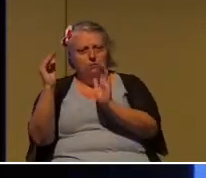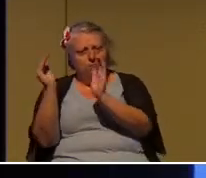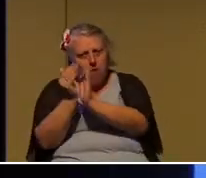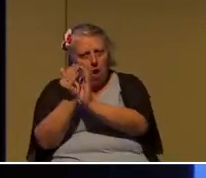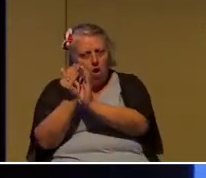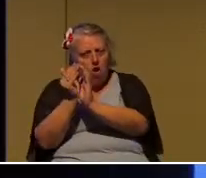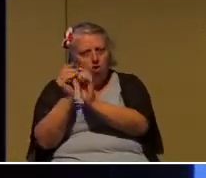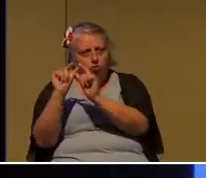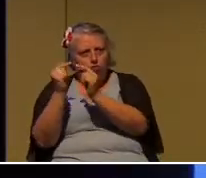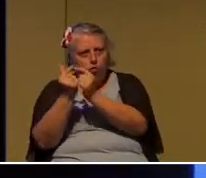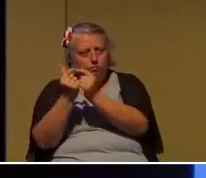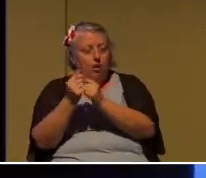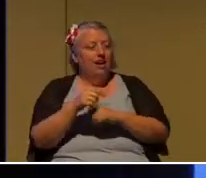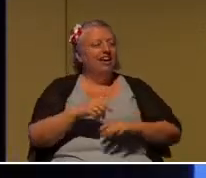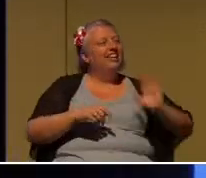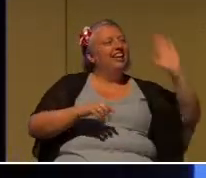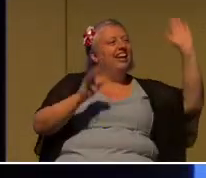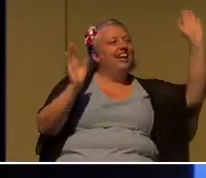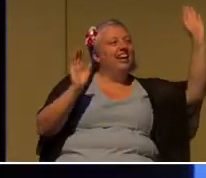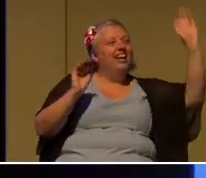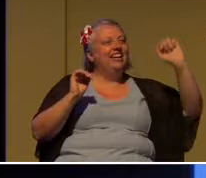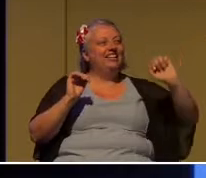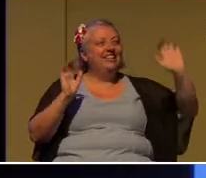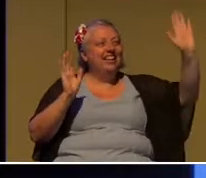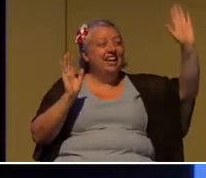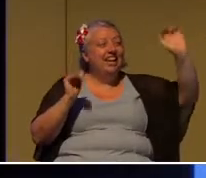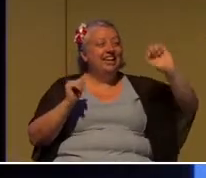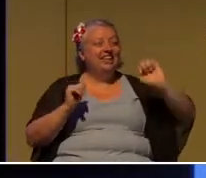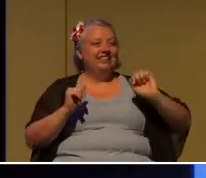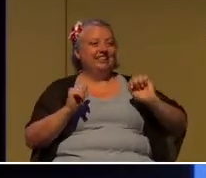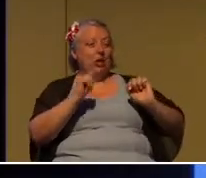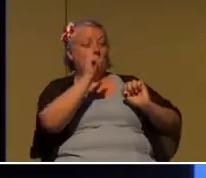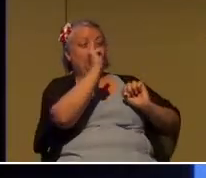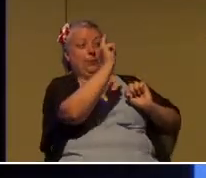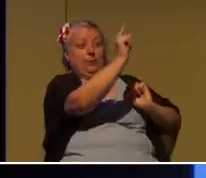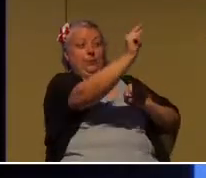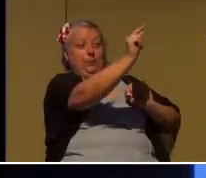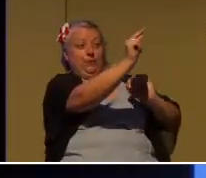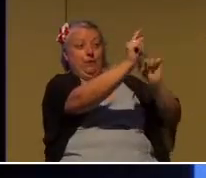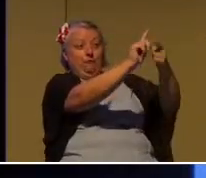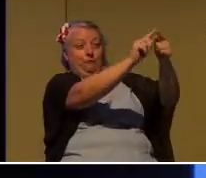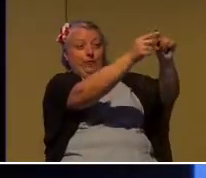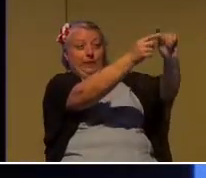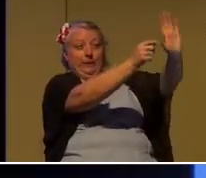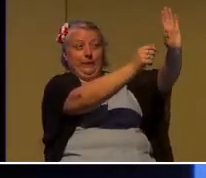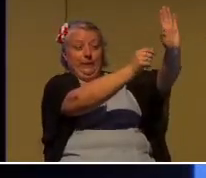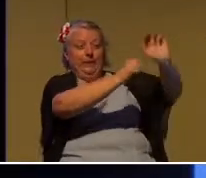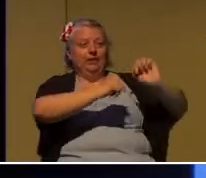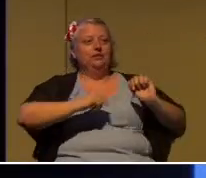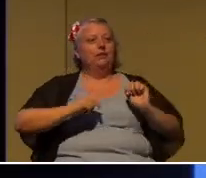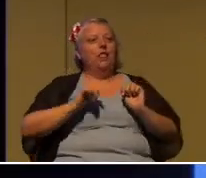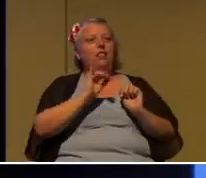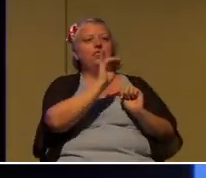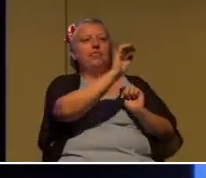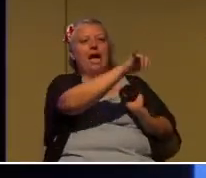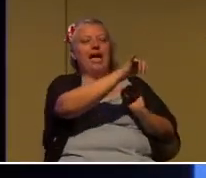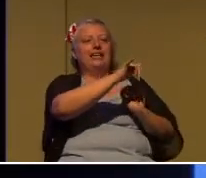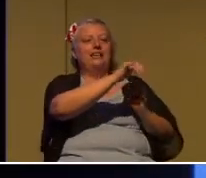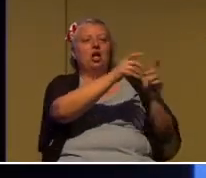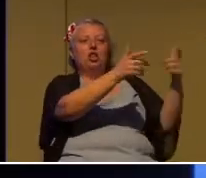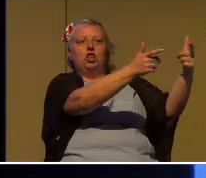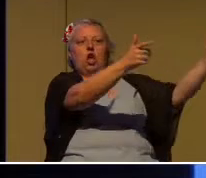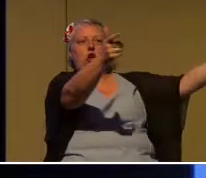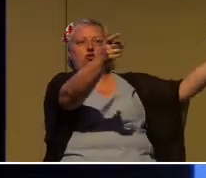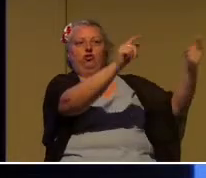acquaintances. So there are friendships. We all have friendships. Even the most unfriendly person has at least an